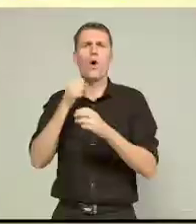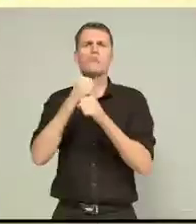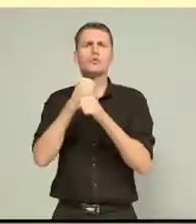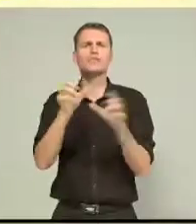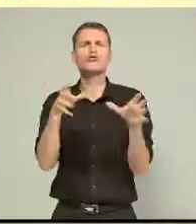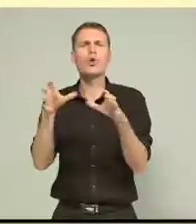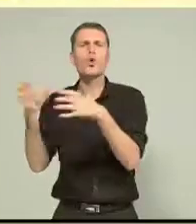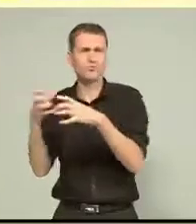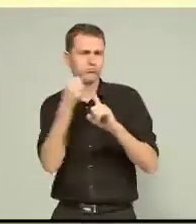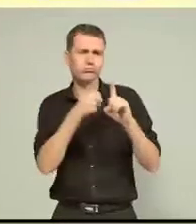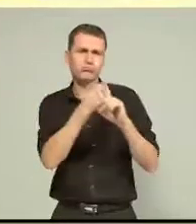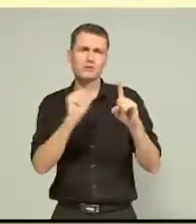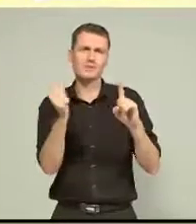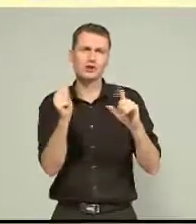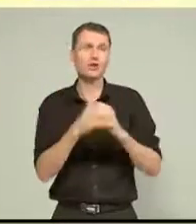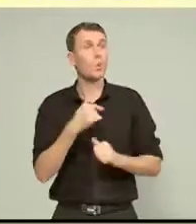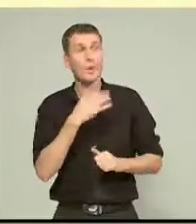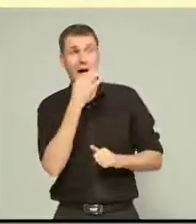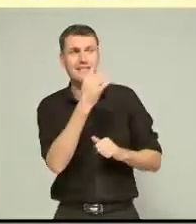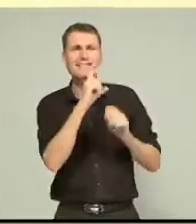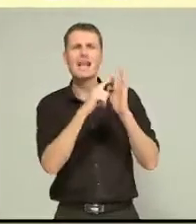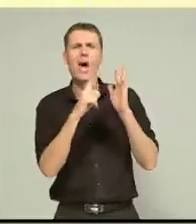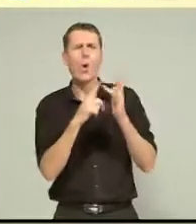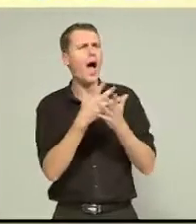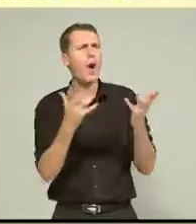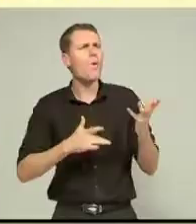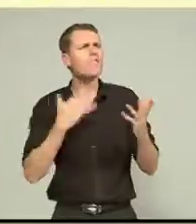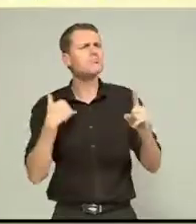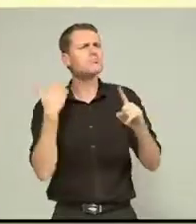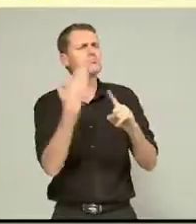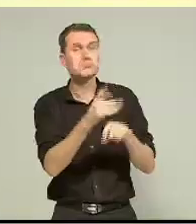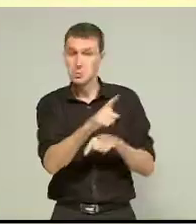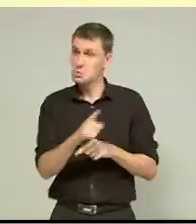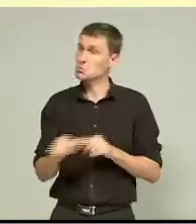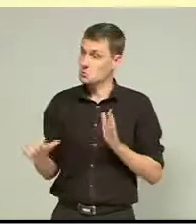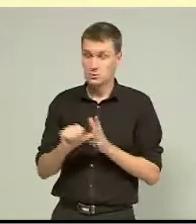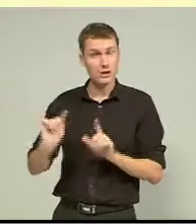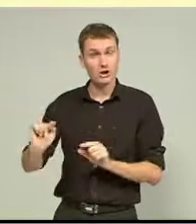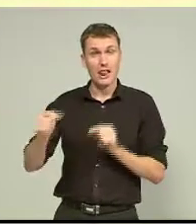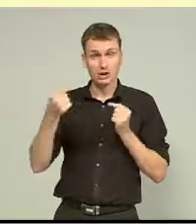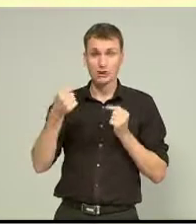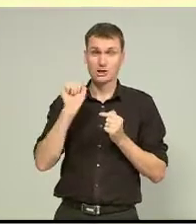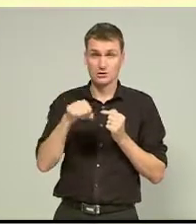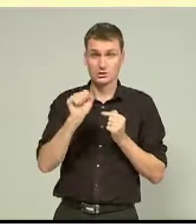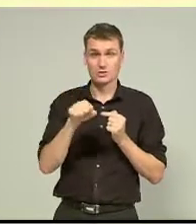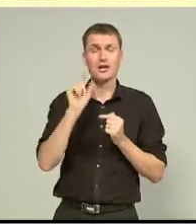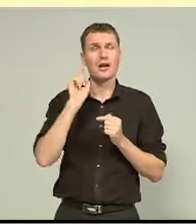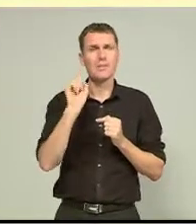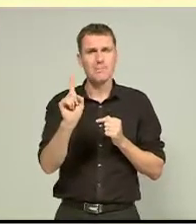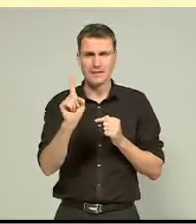CTV News asked the Chief Executive how he's found it. Testing, yes, trying, very challenging, but